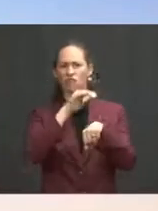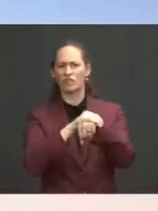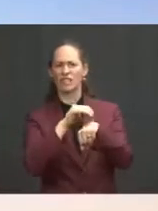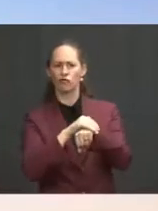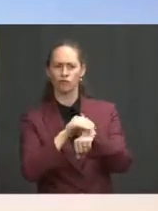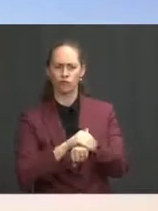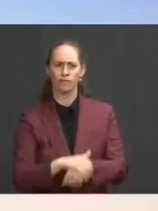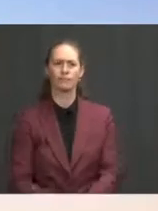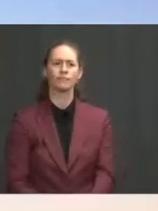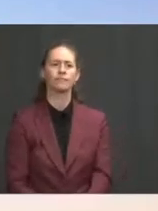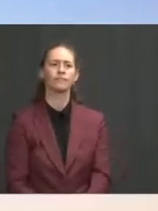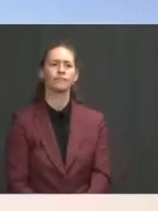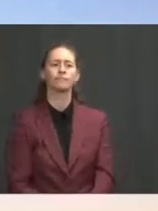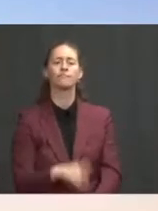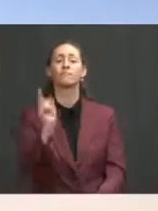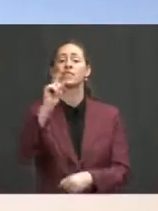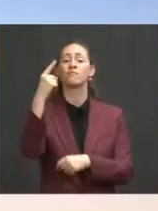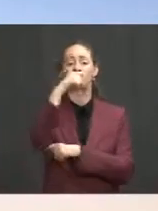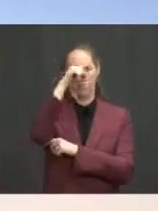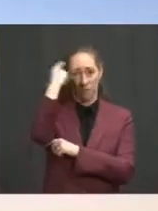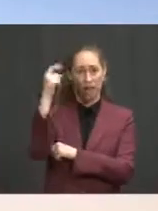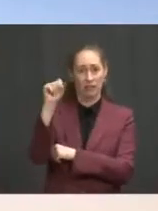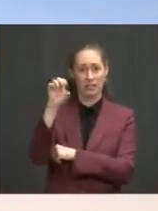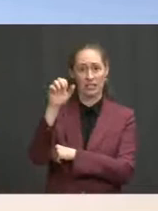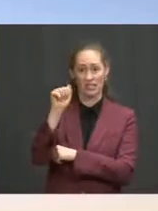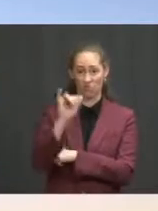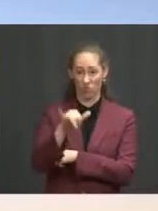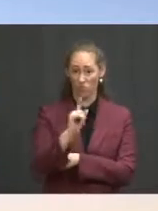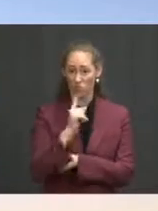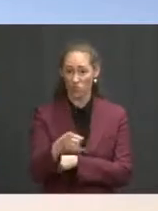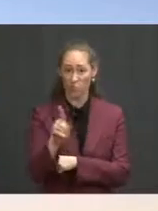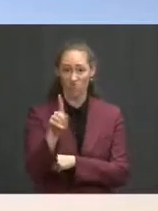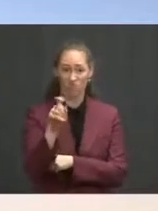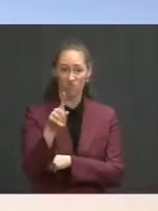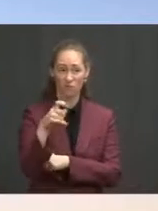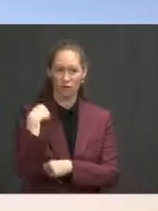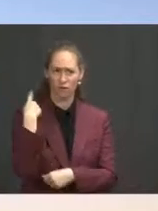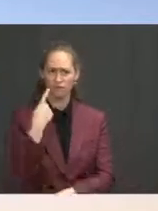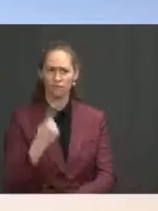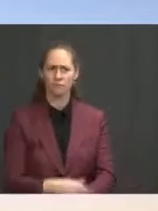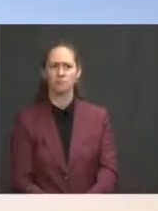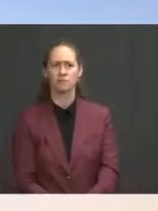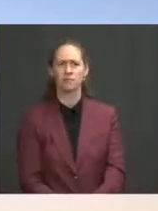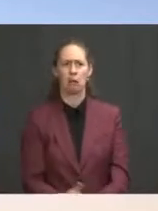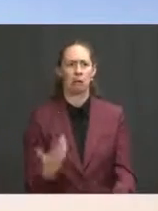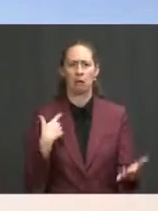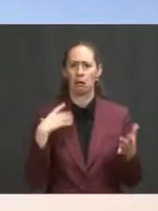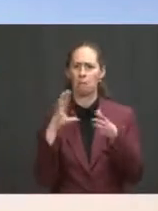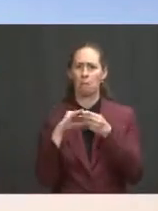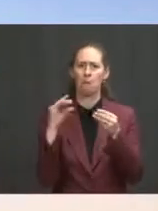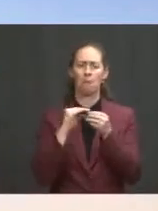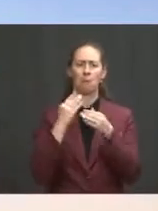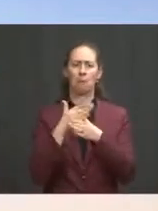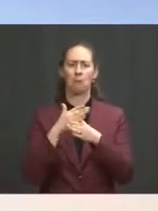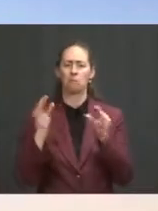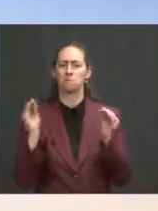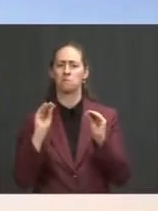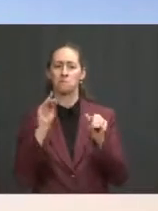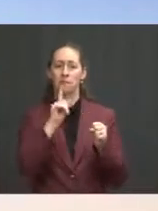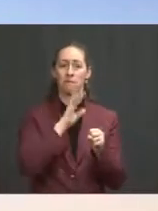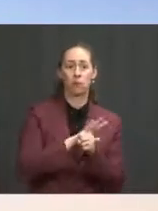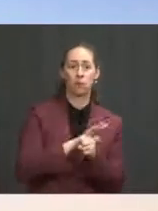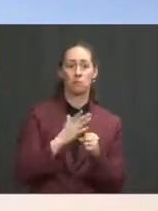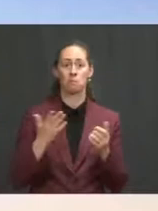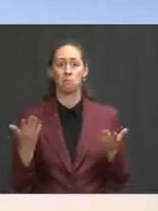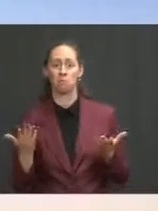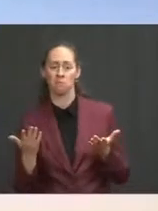British ship, and was this, as Putin claims, a provocation? I don't have anything to detail or confirm from you here from the podium. I'd certainly point you